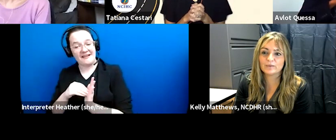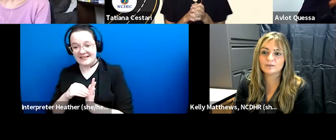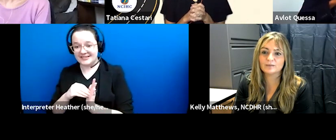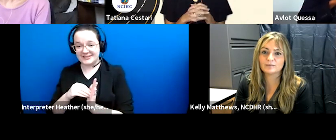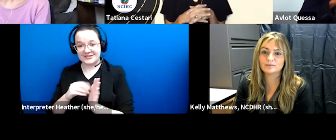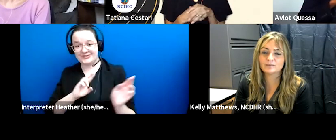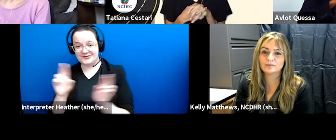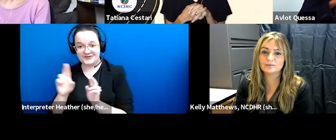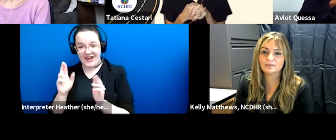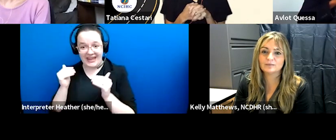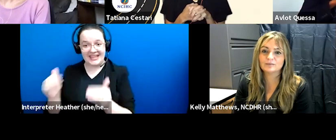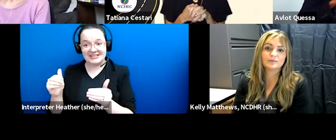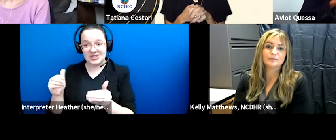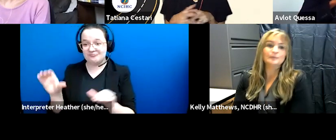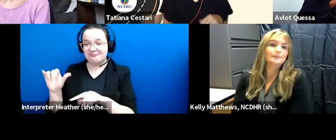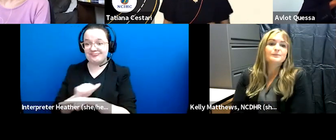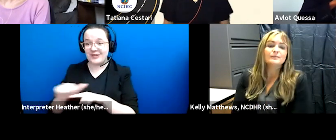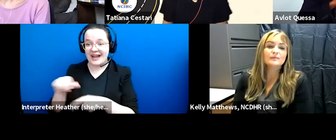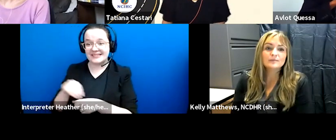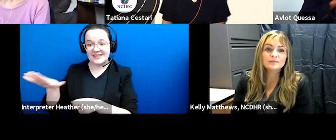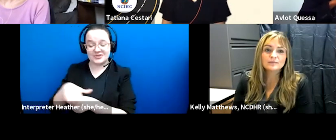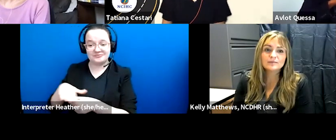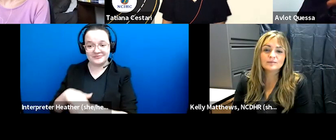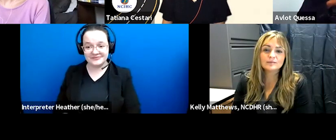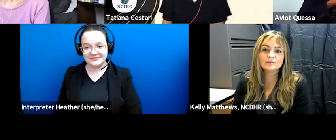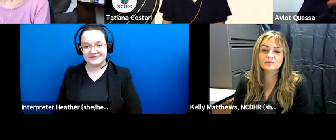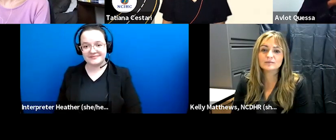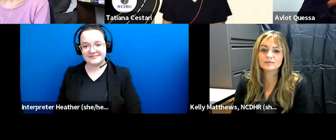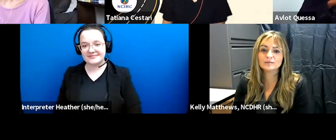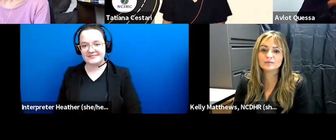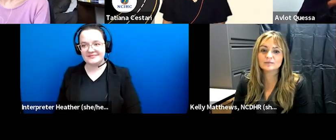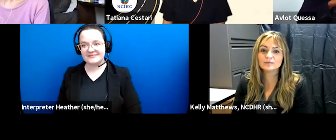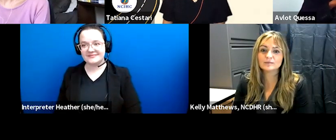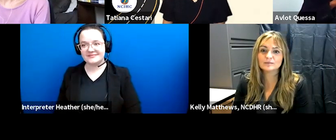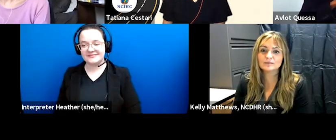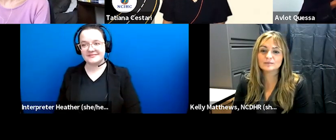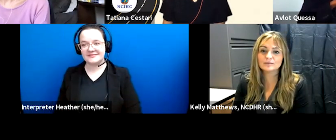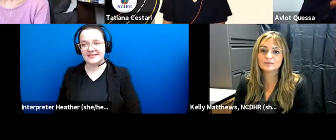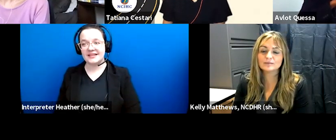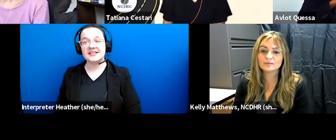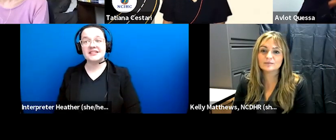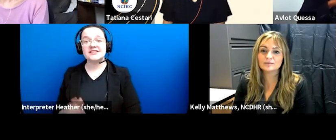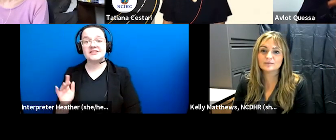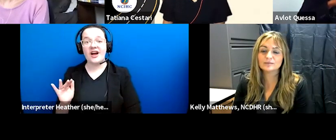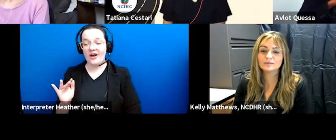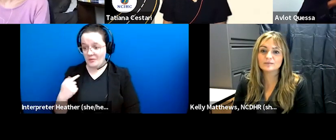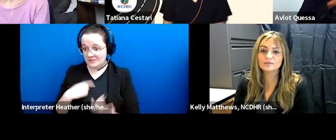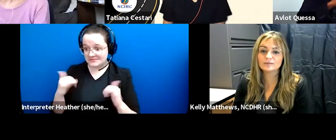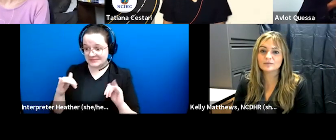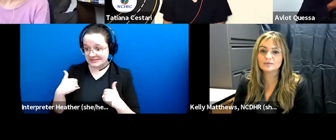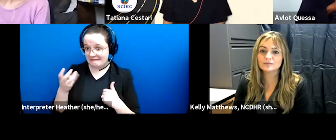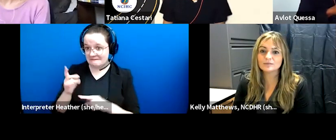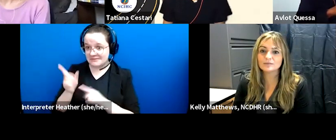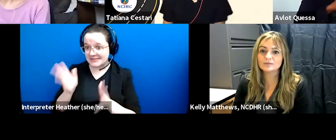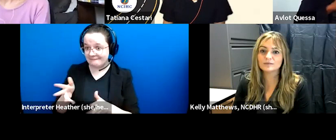uh put them in practice um and um i since we still have a few minutes